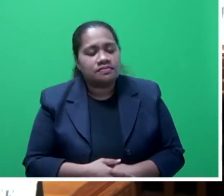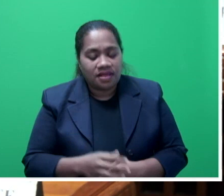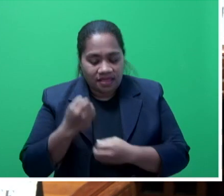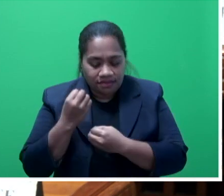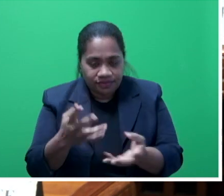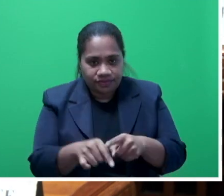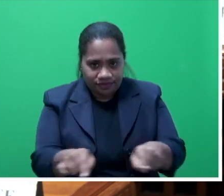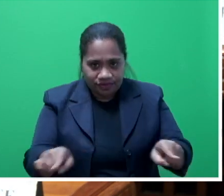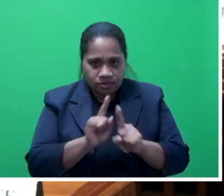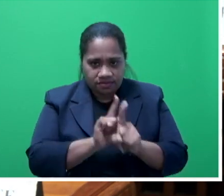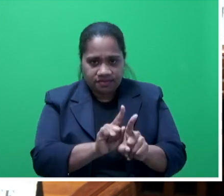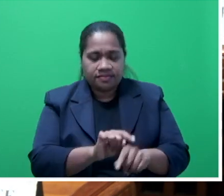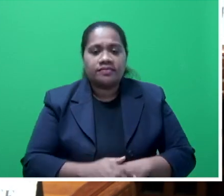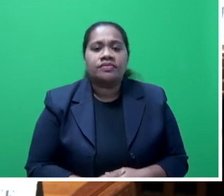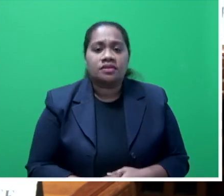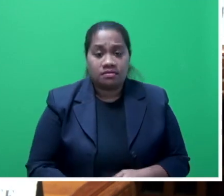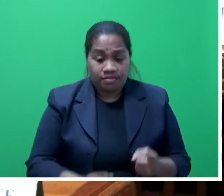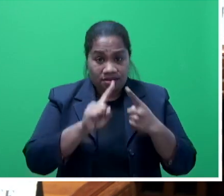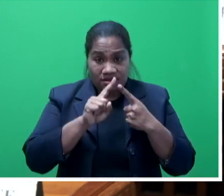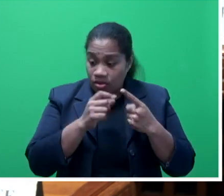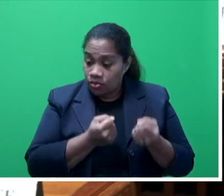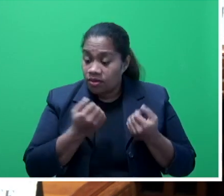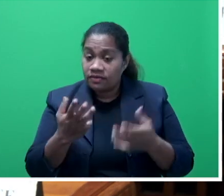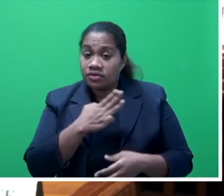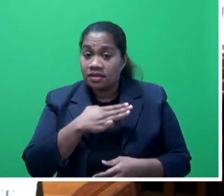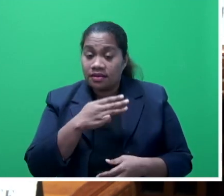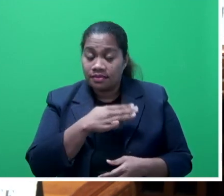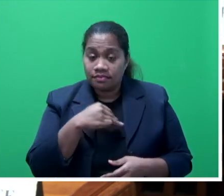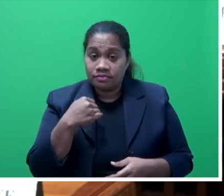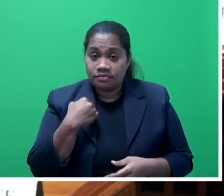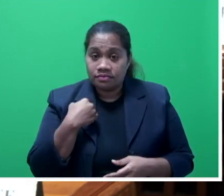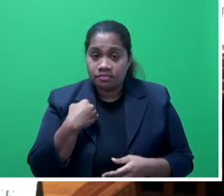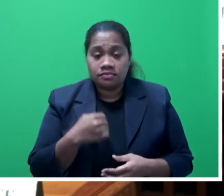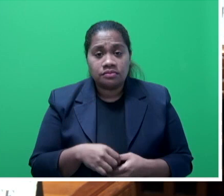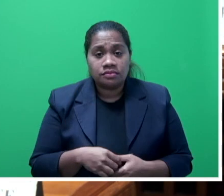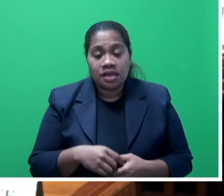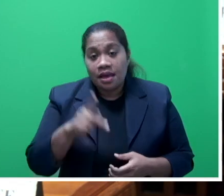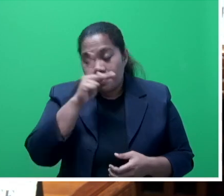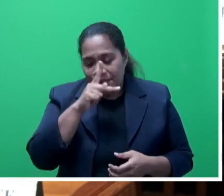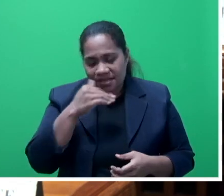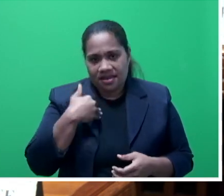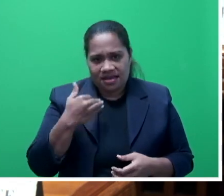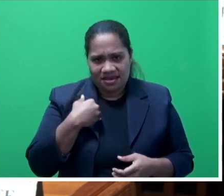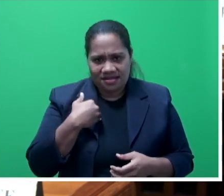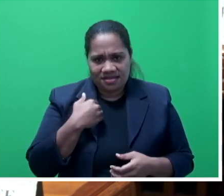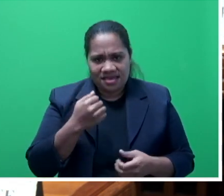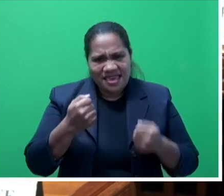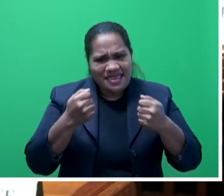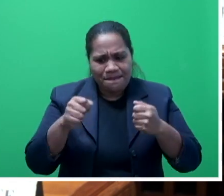Ministry is on the public health campaign, which is on risk awareness. I am